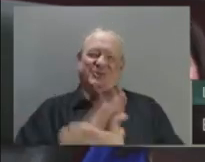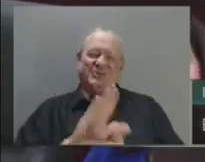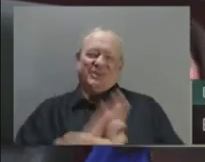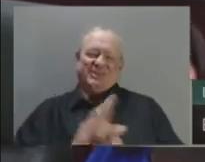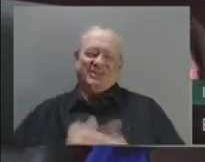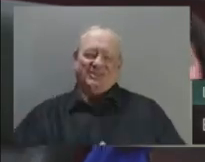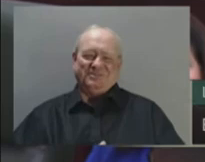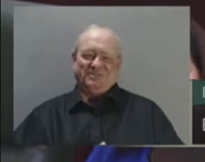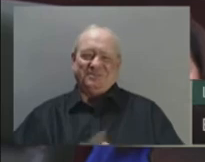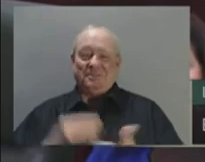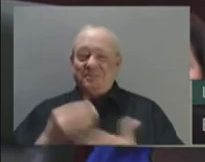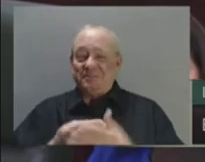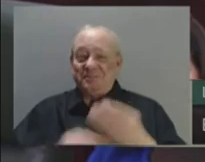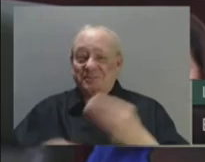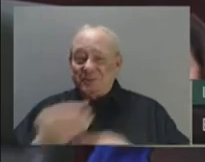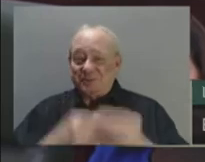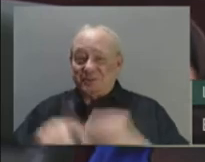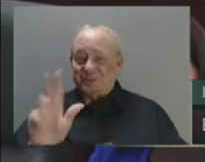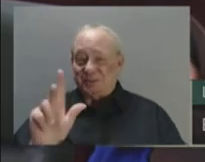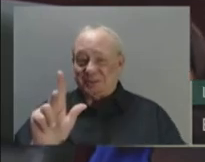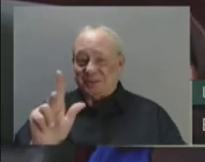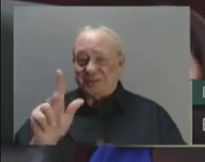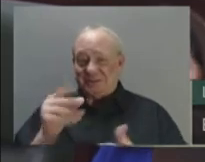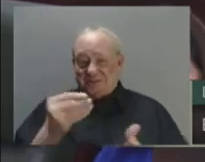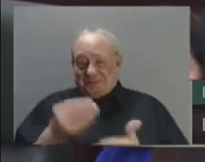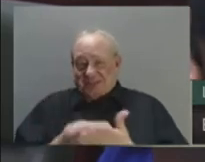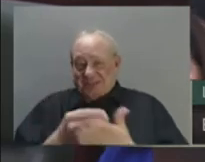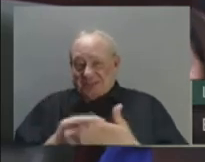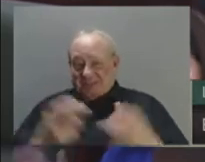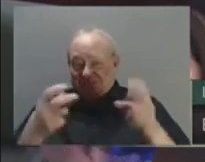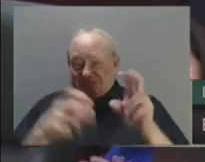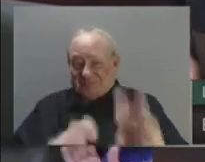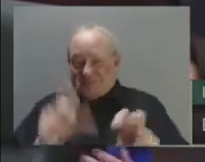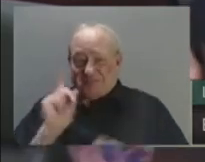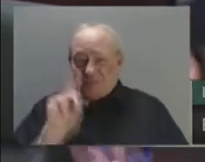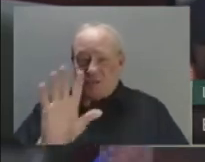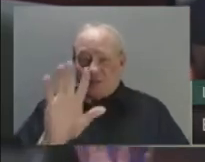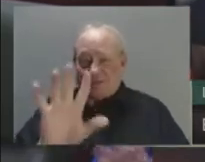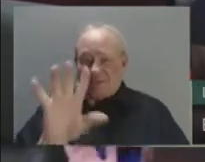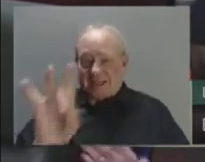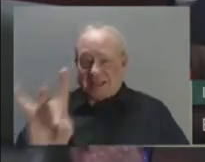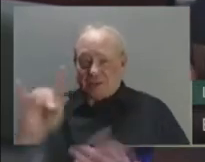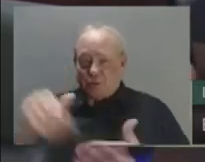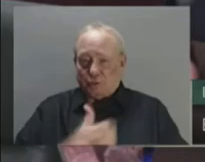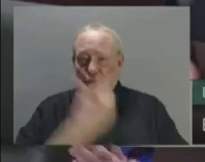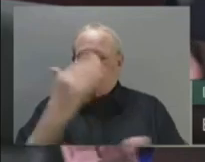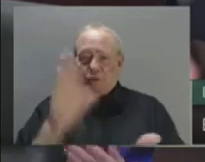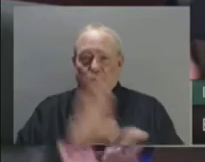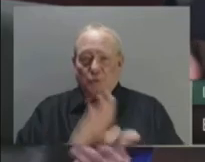58 new schools in planning, design, upgrading, and construction.